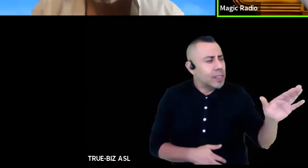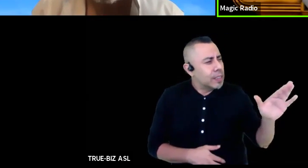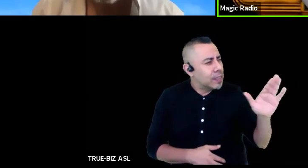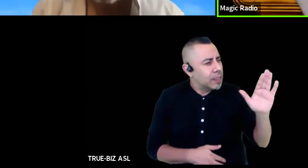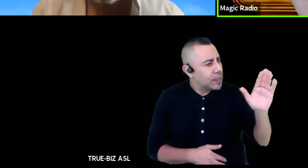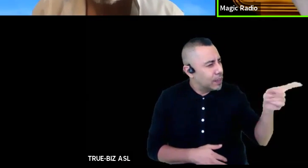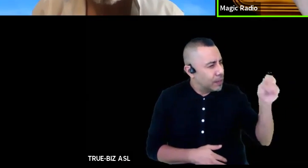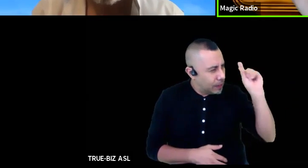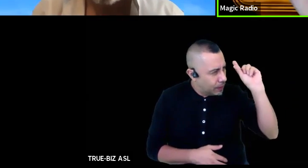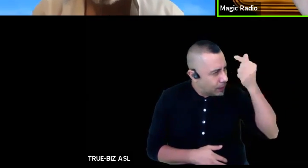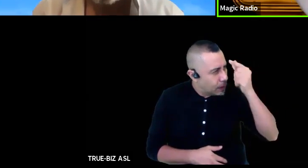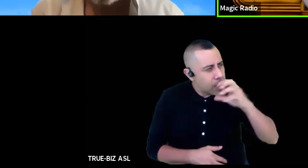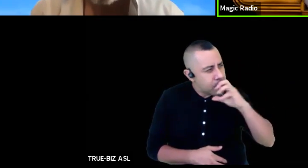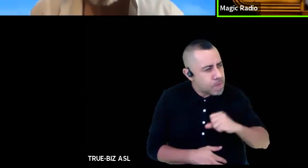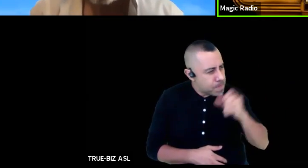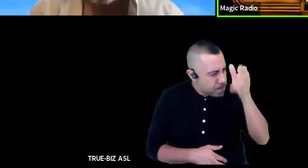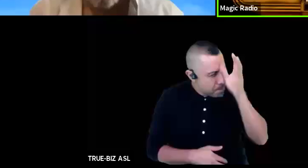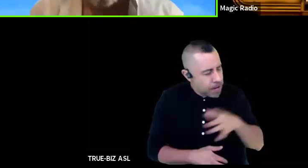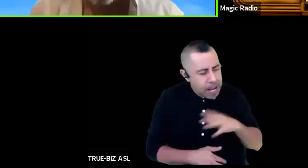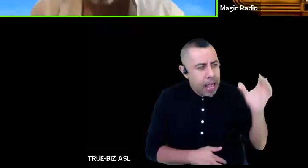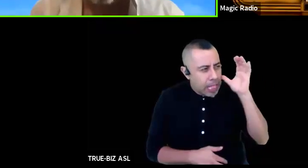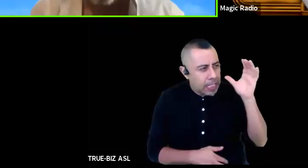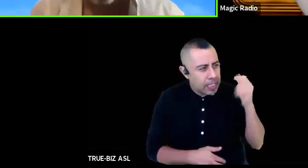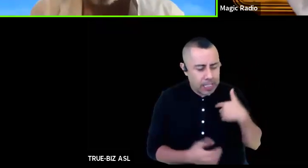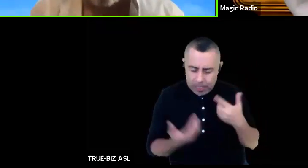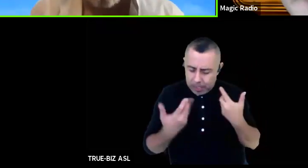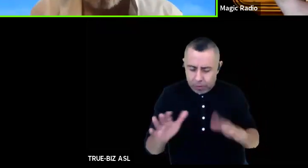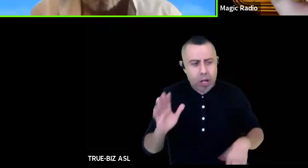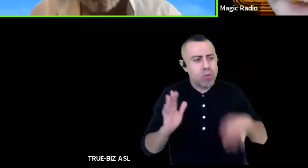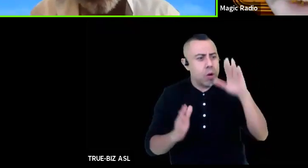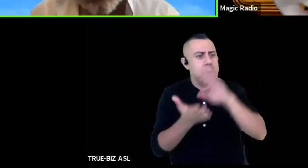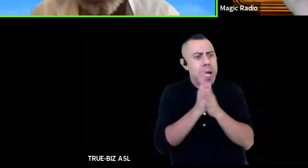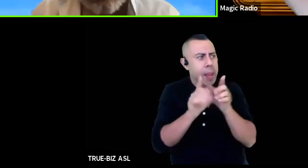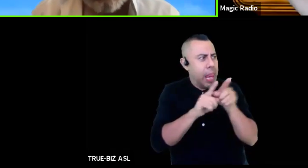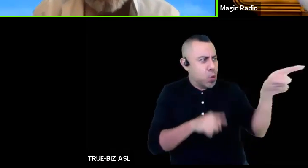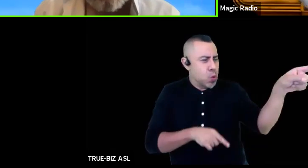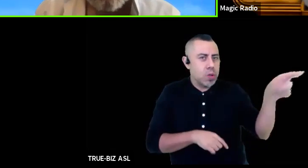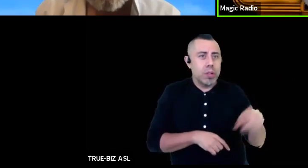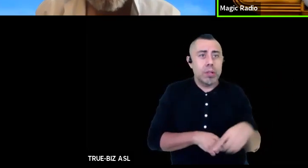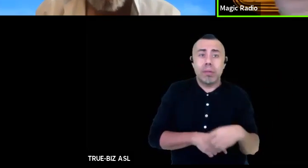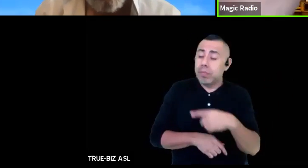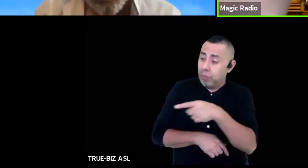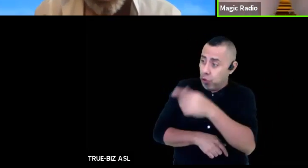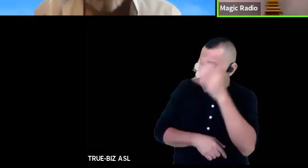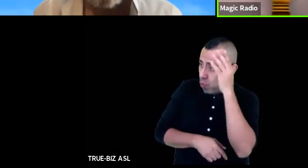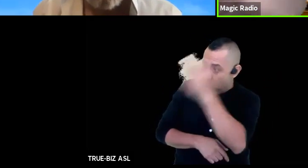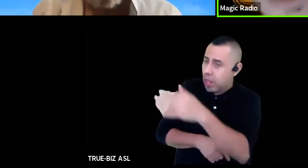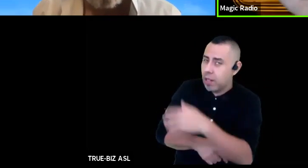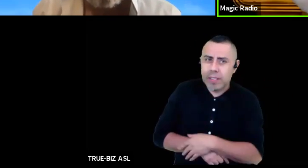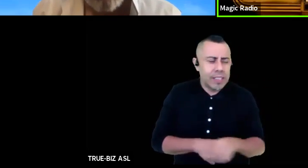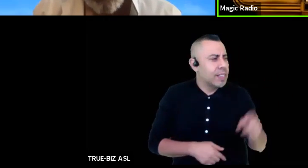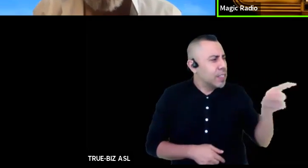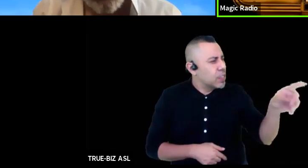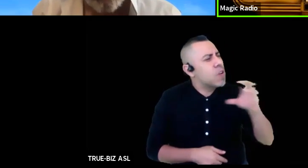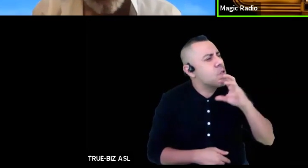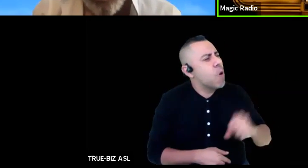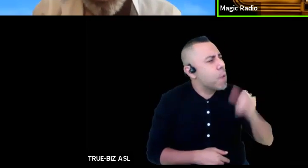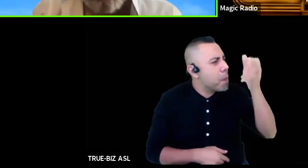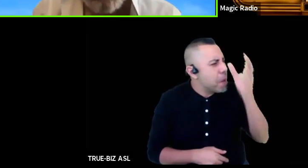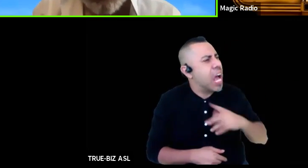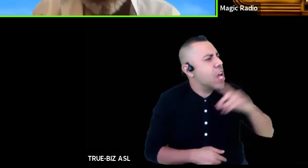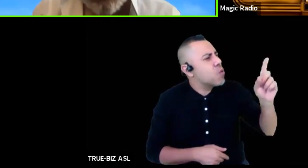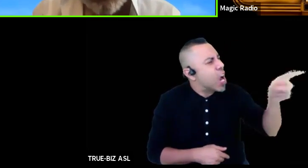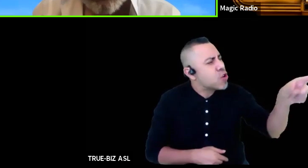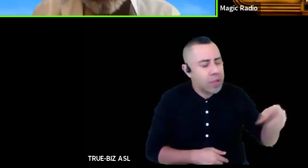I don't grow up to be anything like you well you will old man where are you? I told you where I